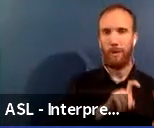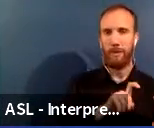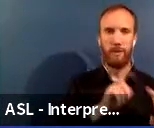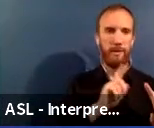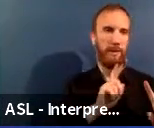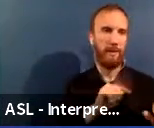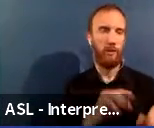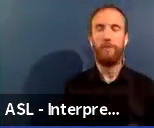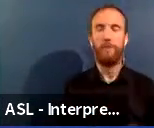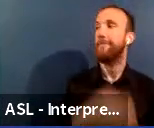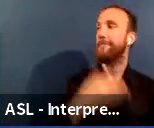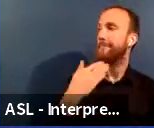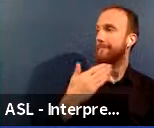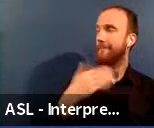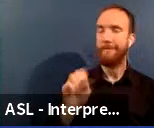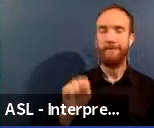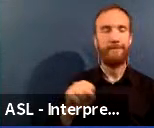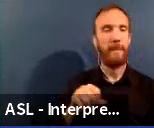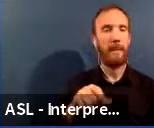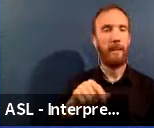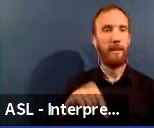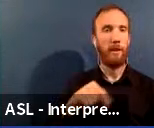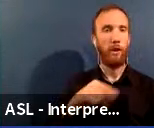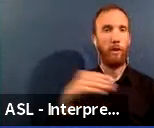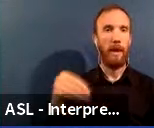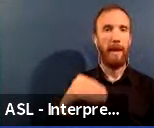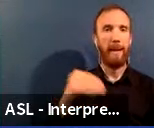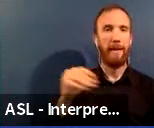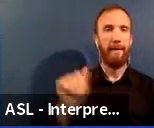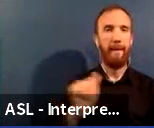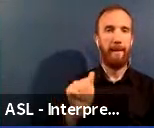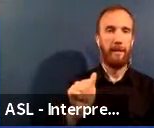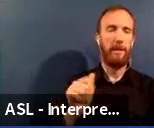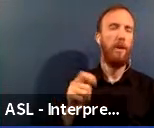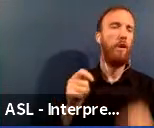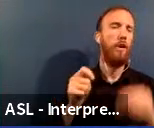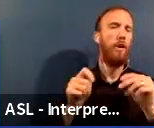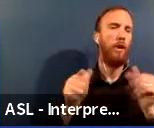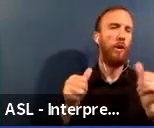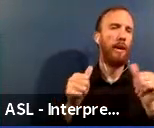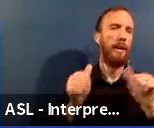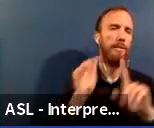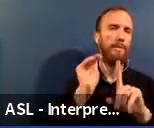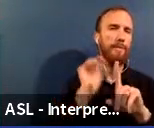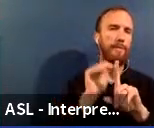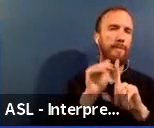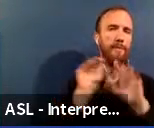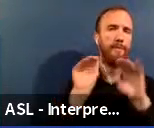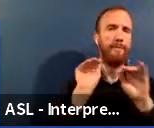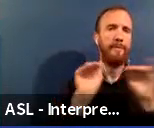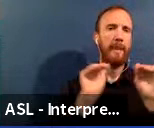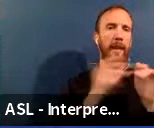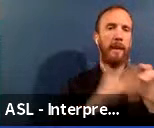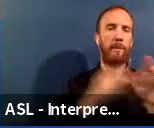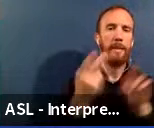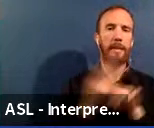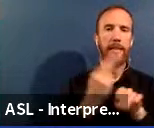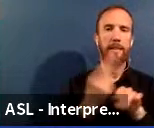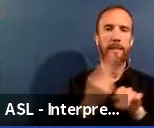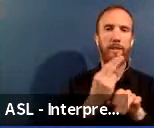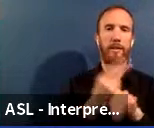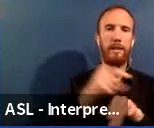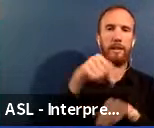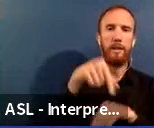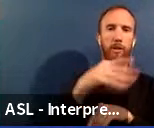Thanks, Vinny. Yeah, we're going into Q&A. A quick reminder to folks to please use the Q&A function to